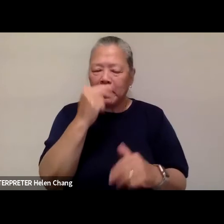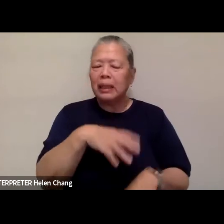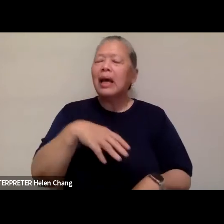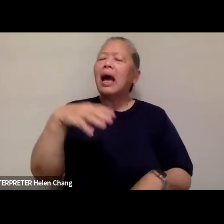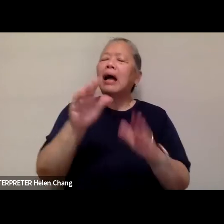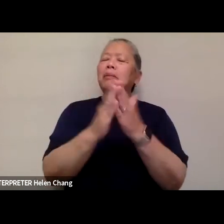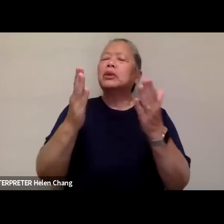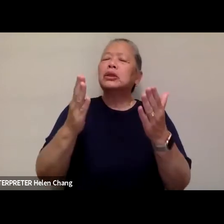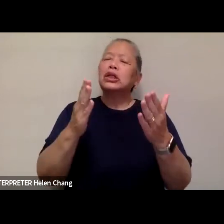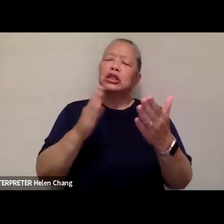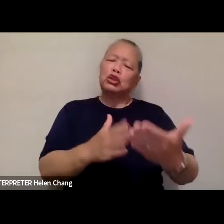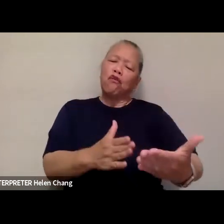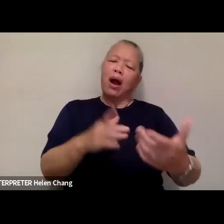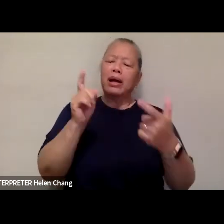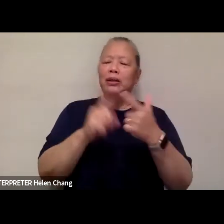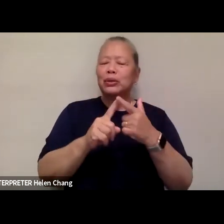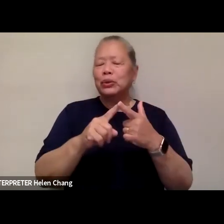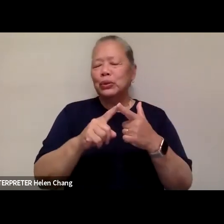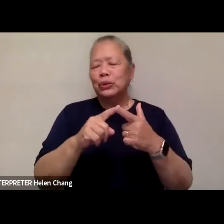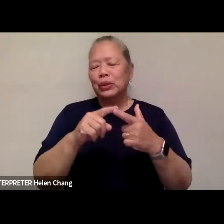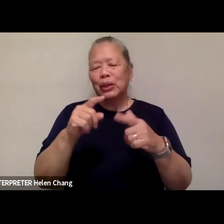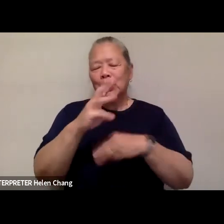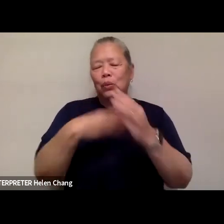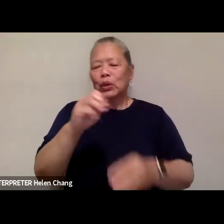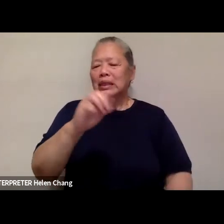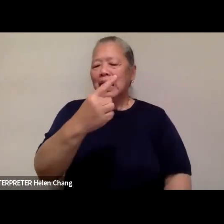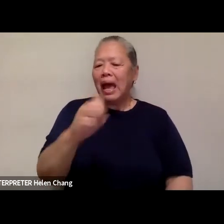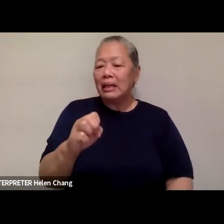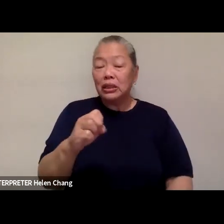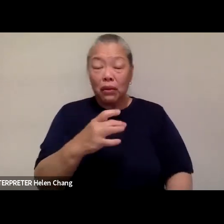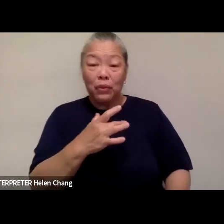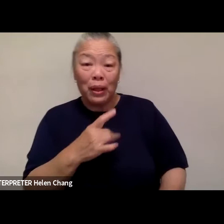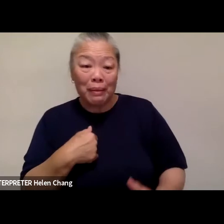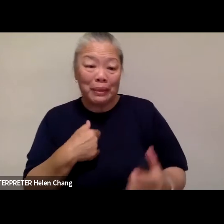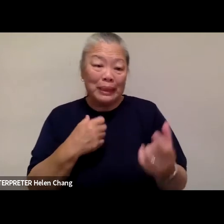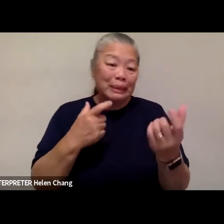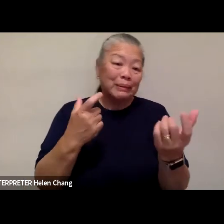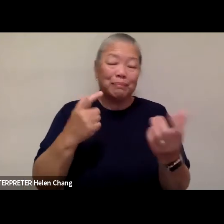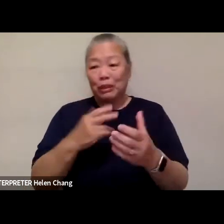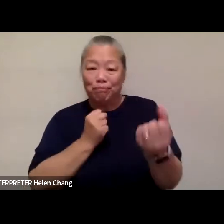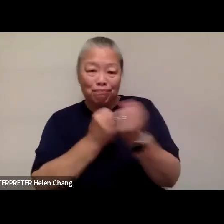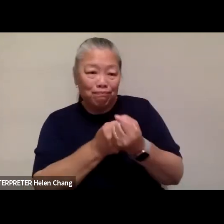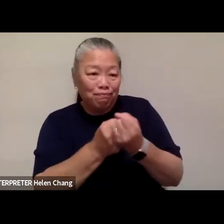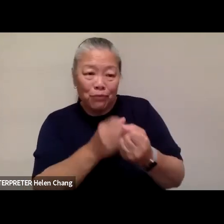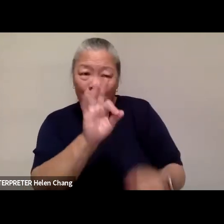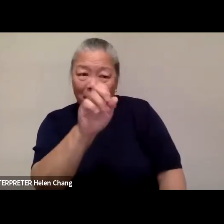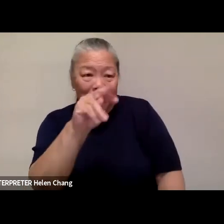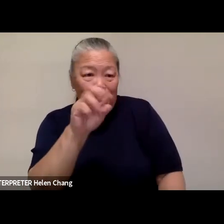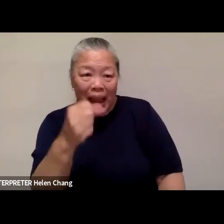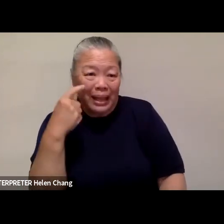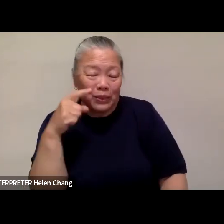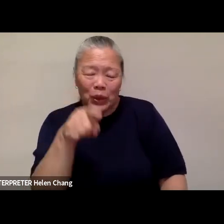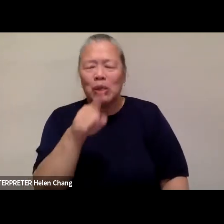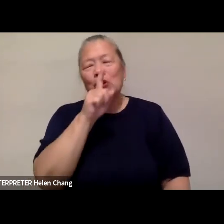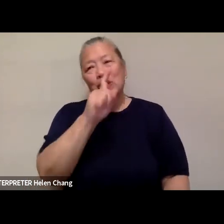the Sky's Edge. Grace. If you, like me, are a Grace Young fangirl, fanboy, fanhuman, we're all in for such a treat.